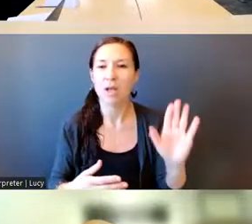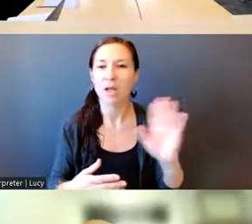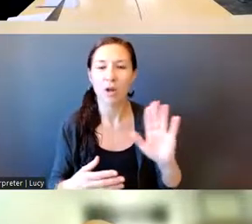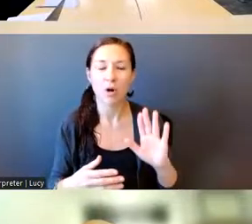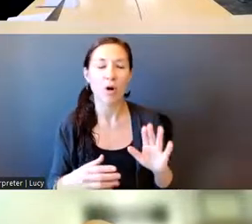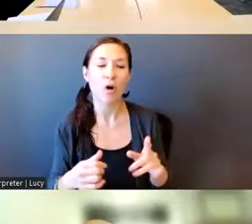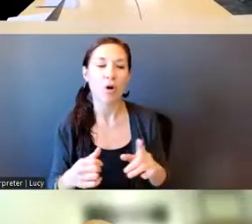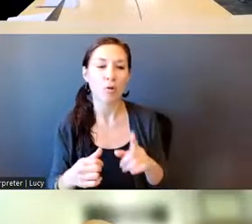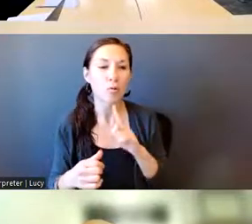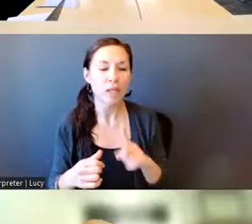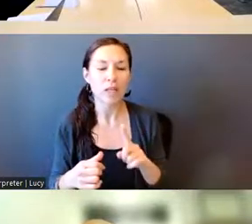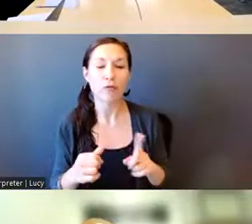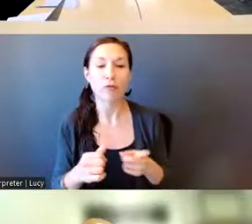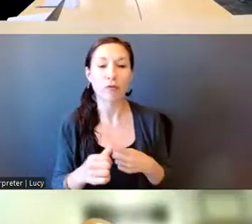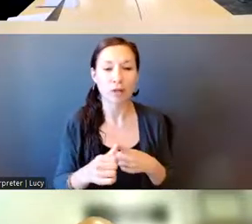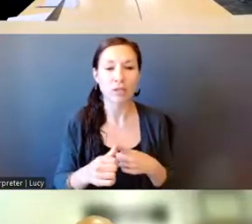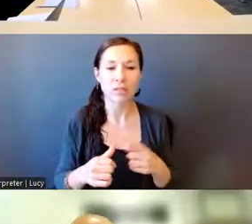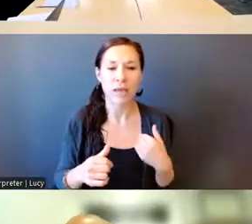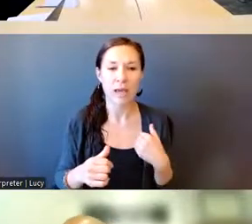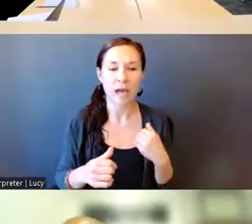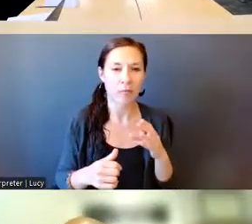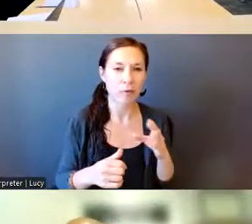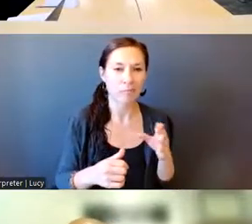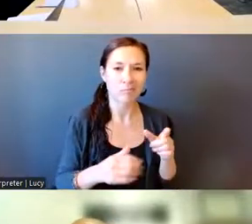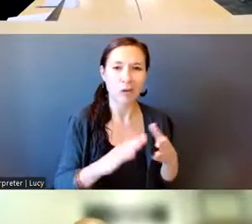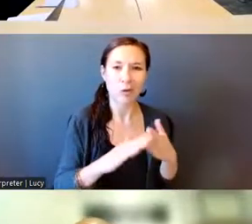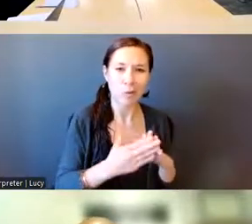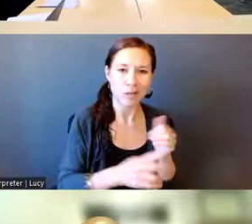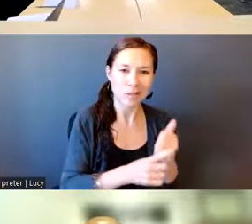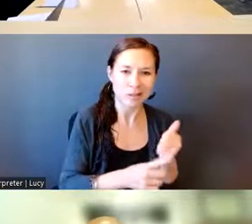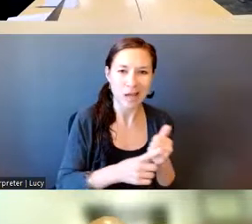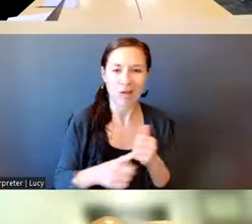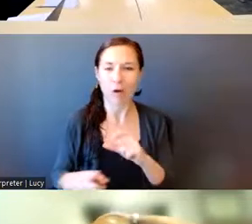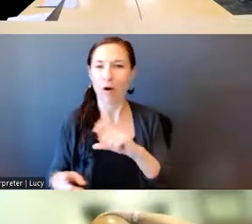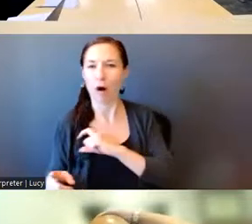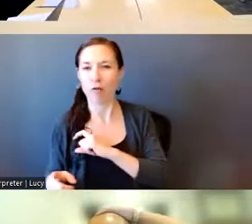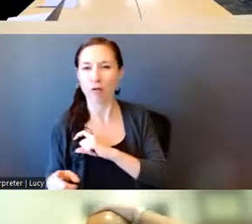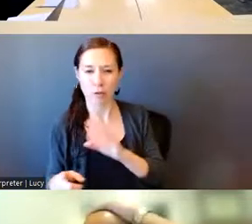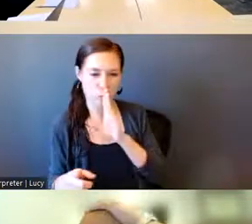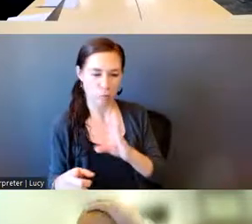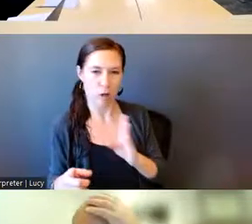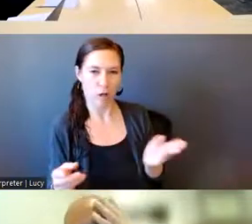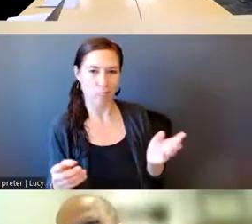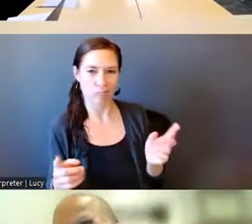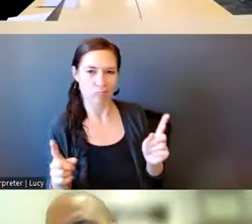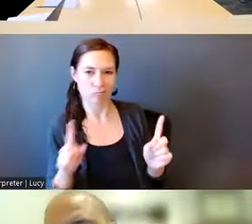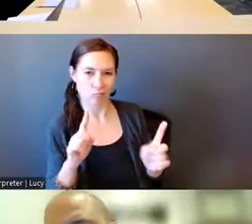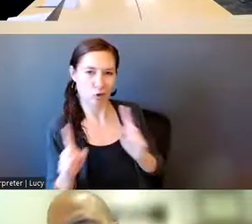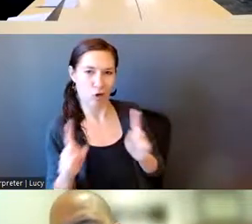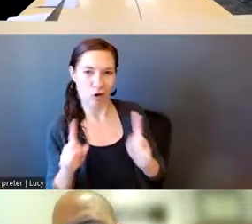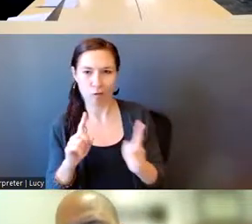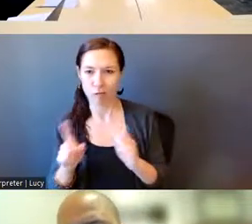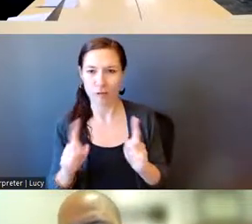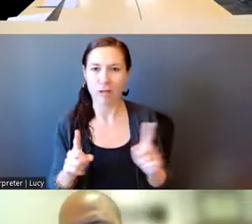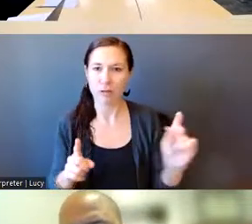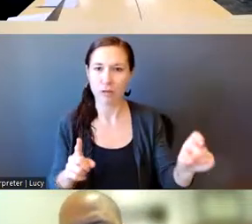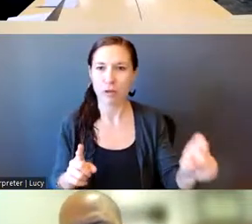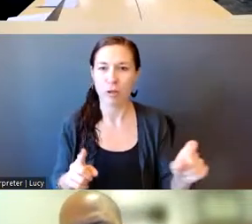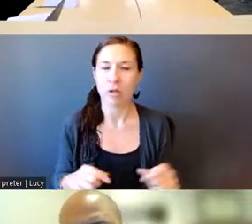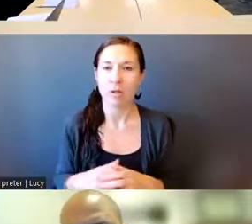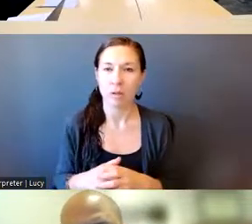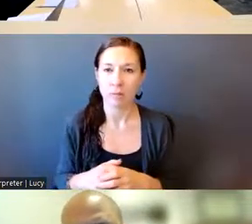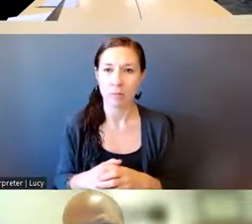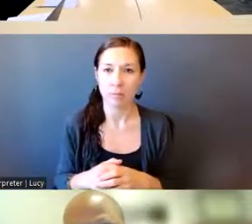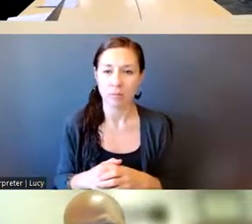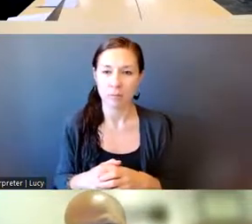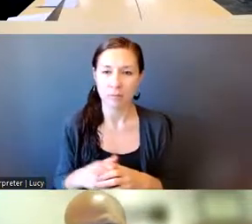officer. There is a cultural conversation that sometimes needs to happen with what goes on in BPD, what goes on in our community. Those